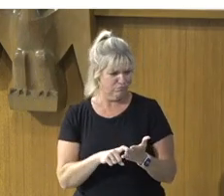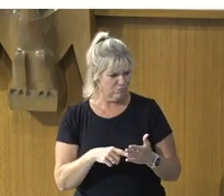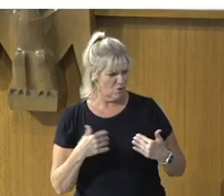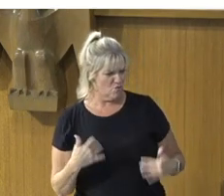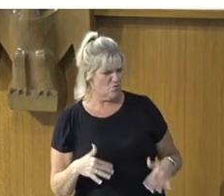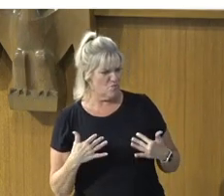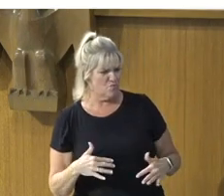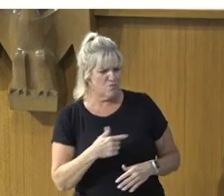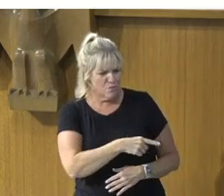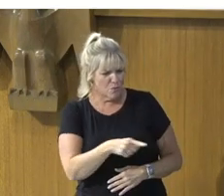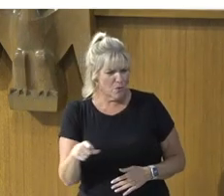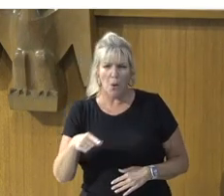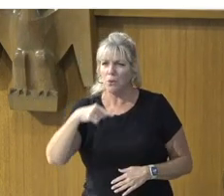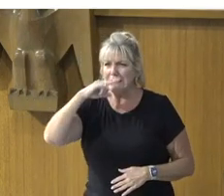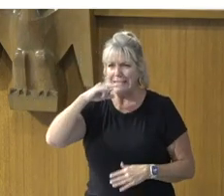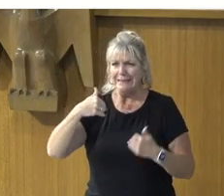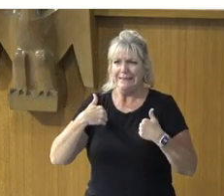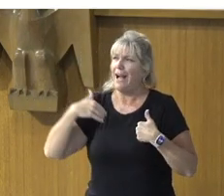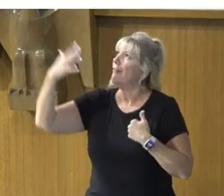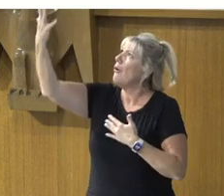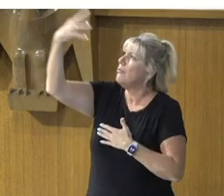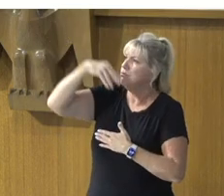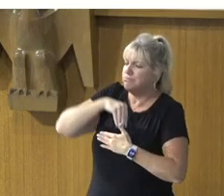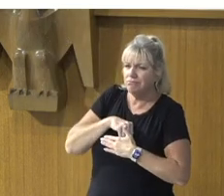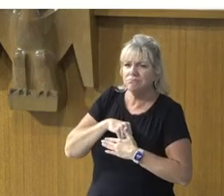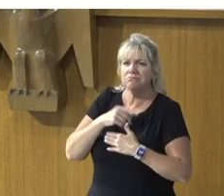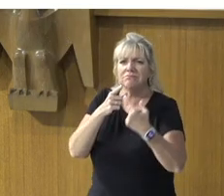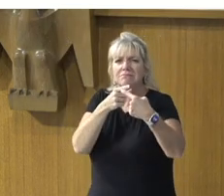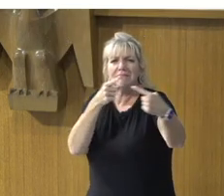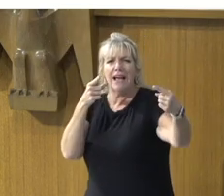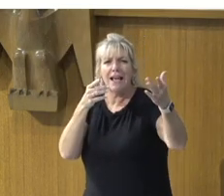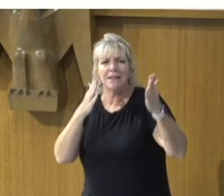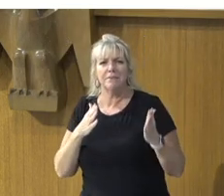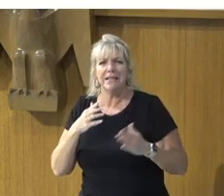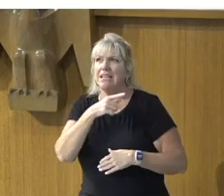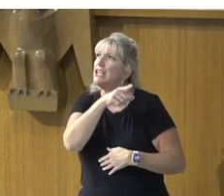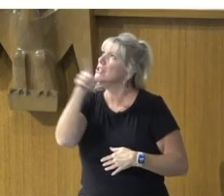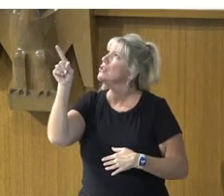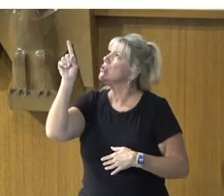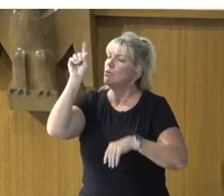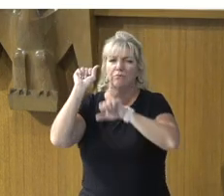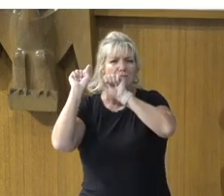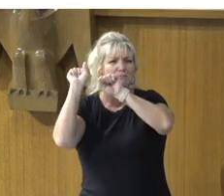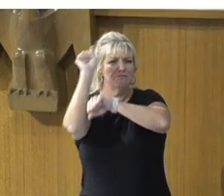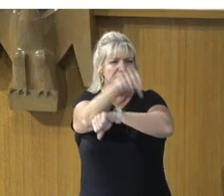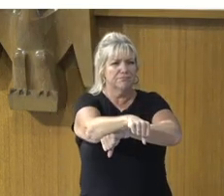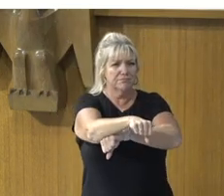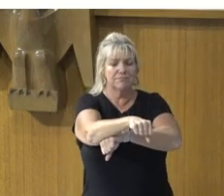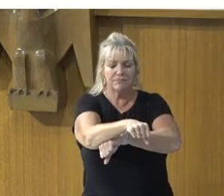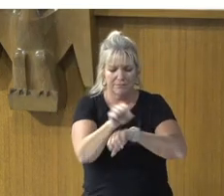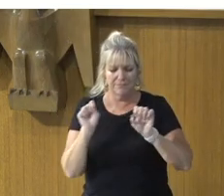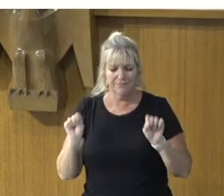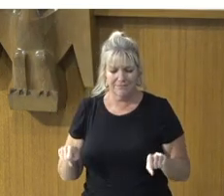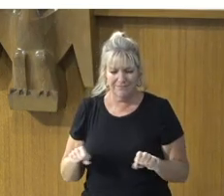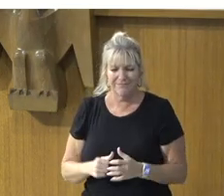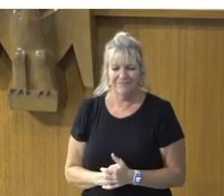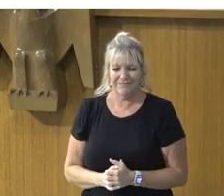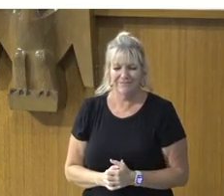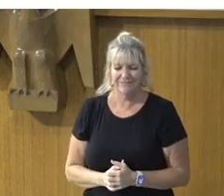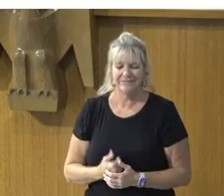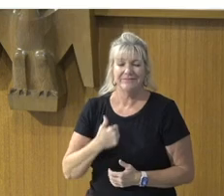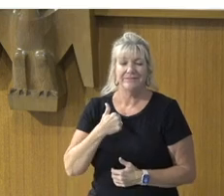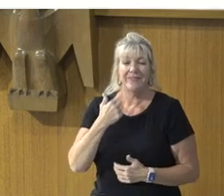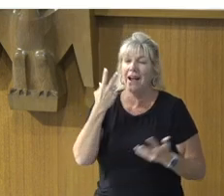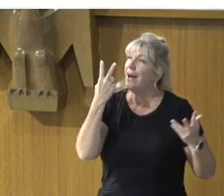foes, thereby to silence the enemy and the avenger. When I look to your